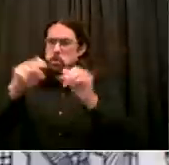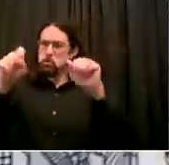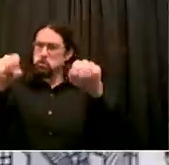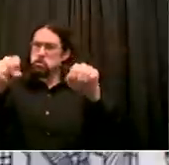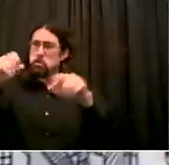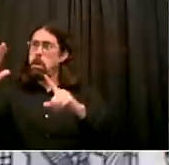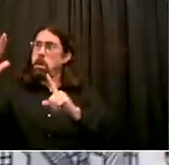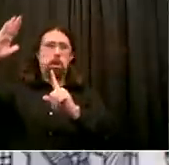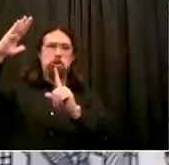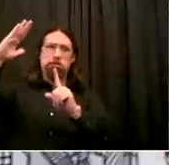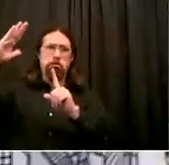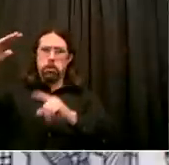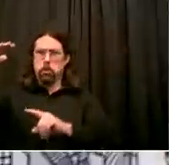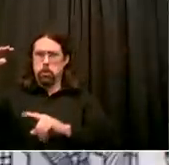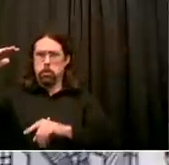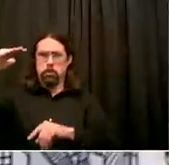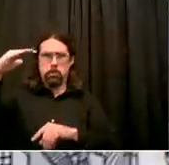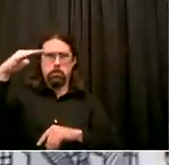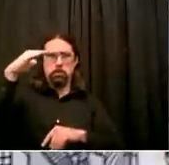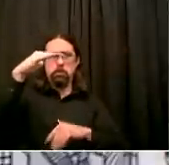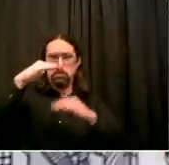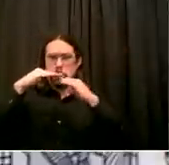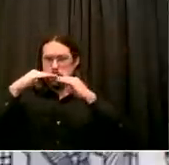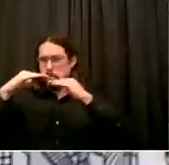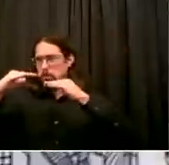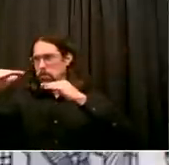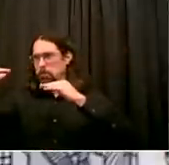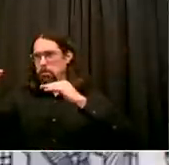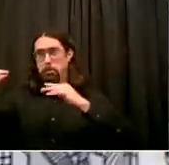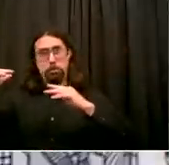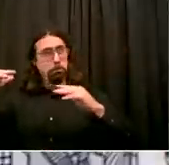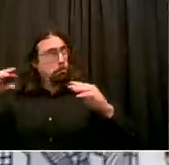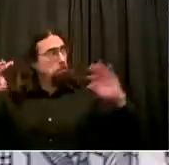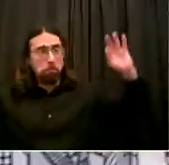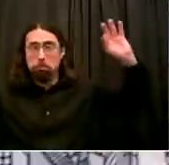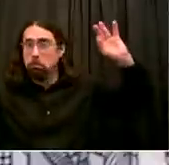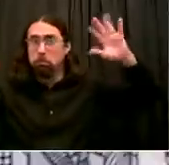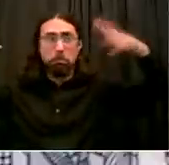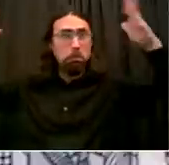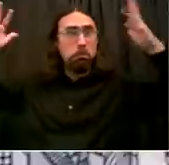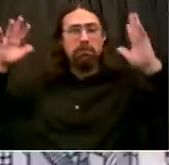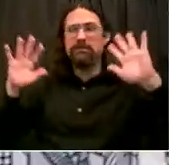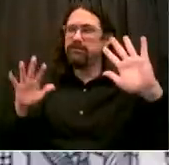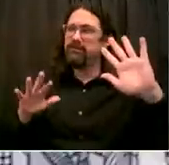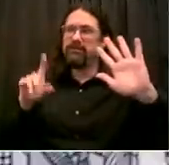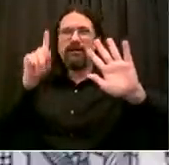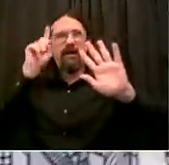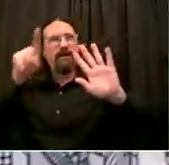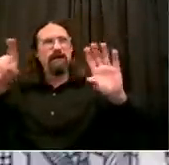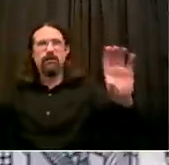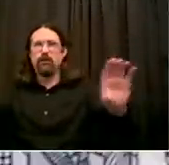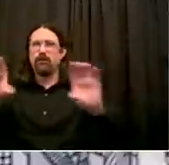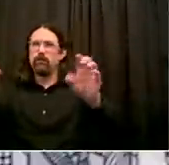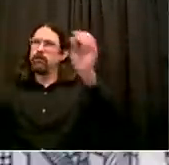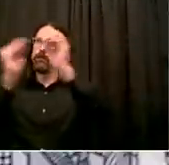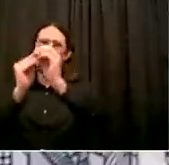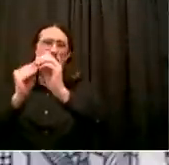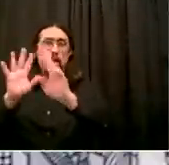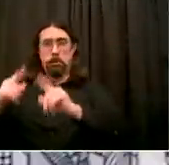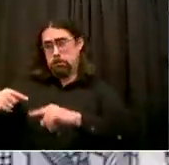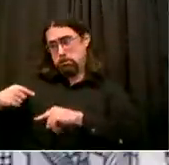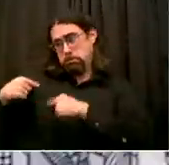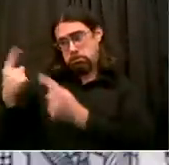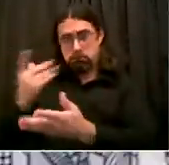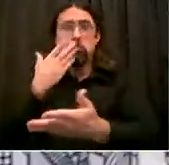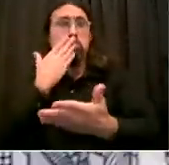to do. So, good start. A lot more to do. People have to get tested. They have to follow these rules. And then at the end of this